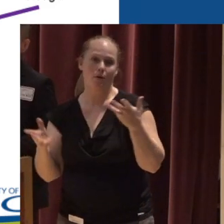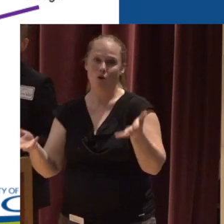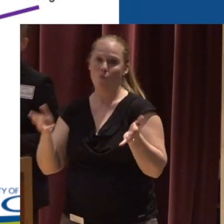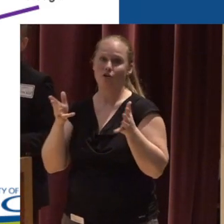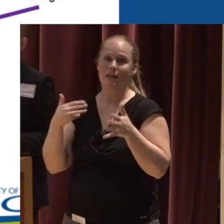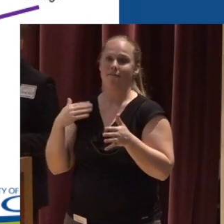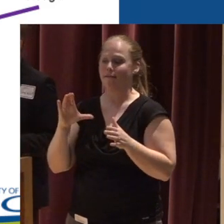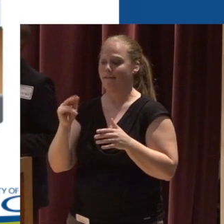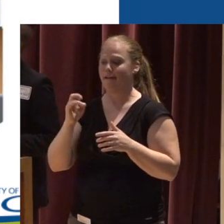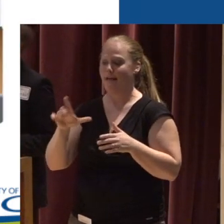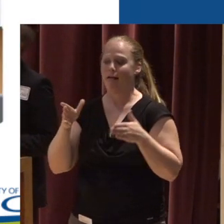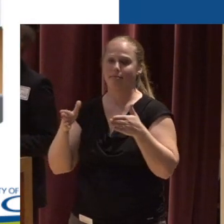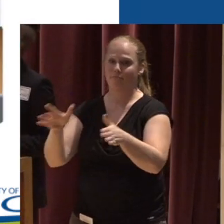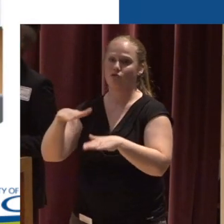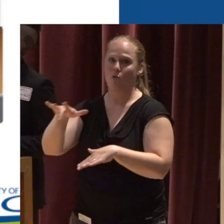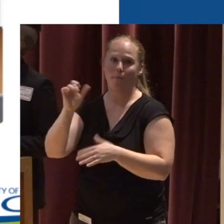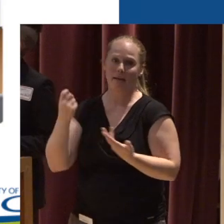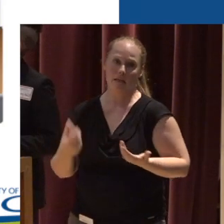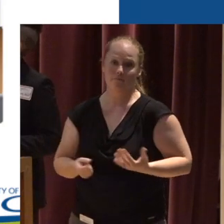an open canal Okay?